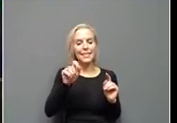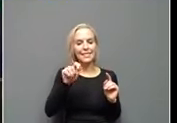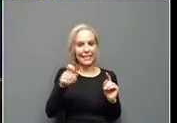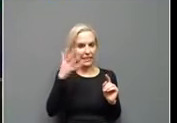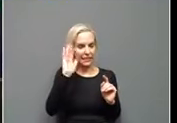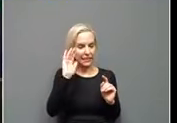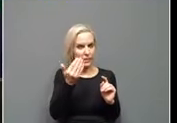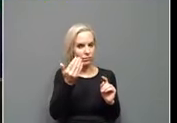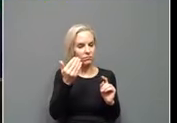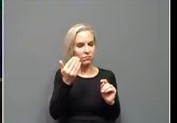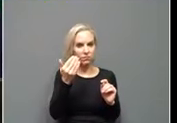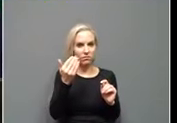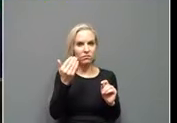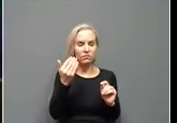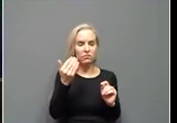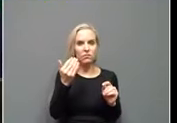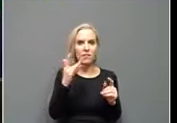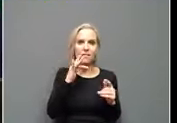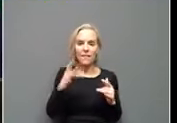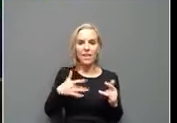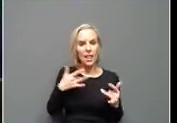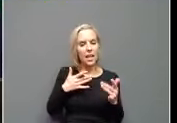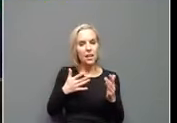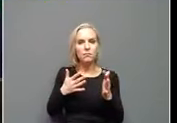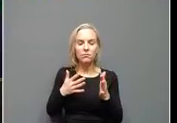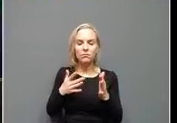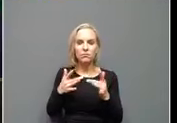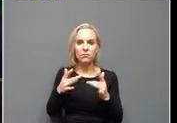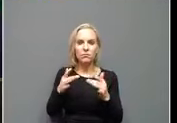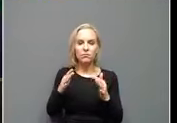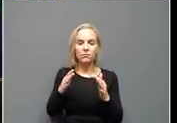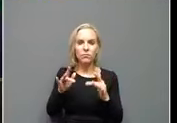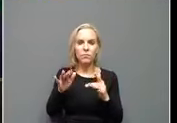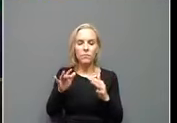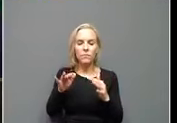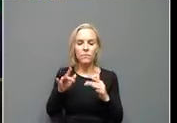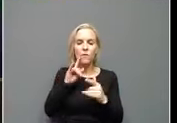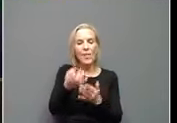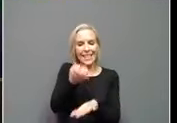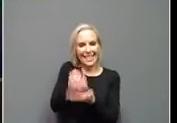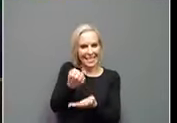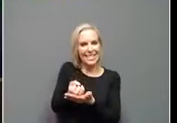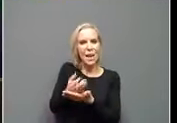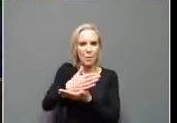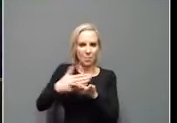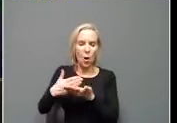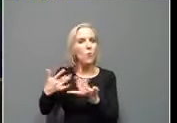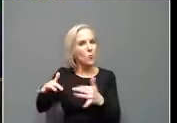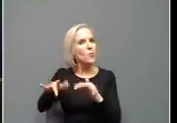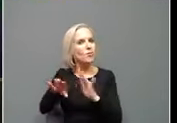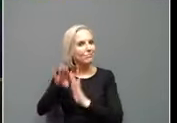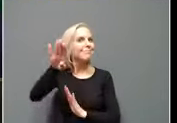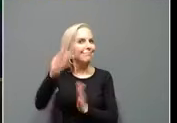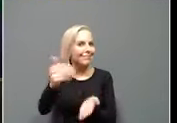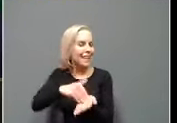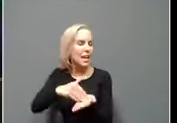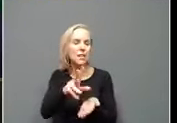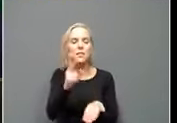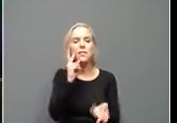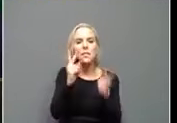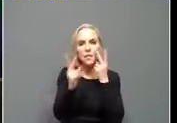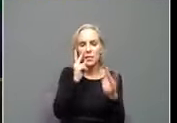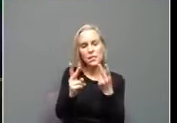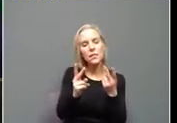there is kind of momentum bouncing back from, um, at least on the economic side. We are also seeing like a bunch of